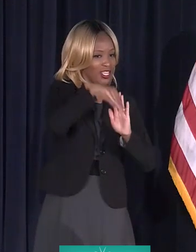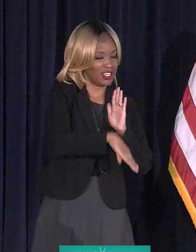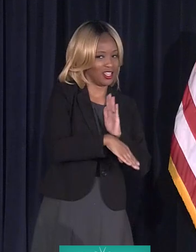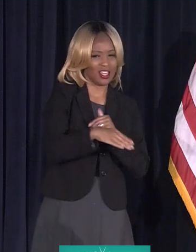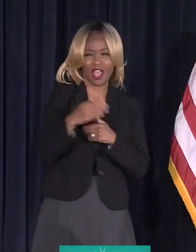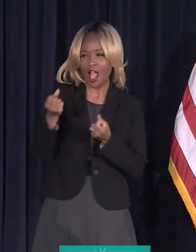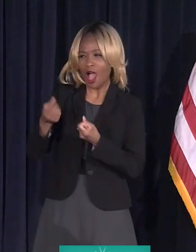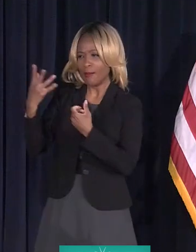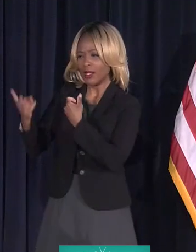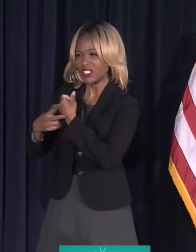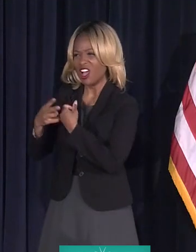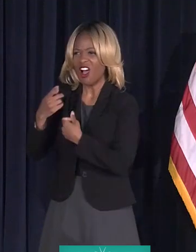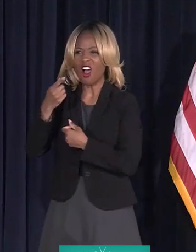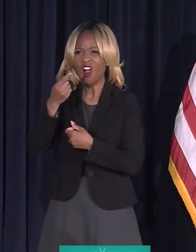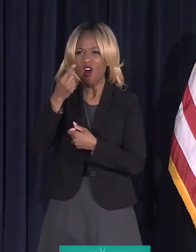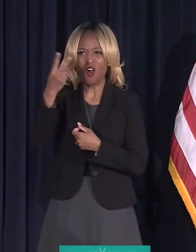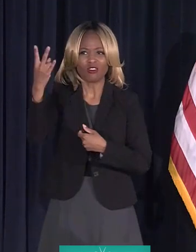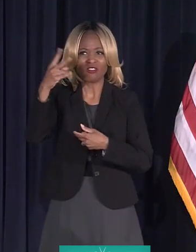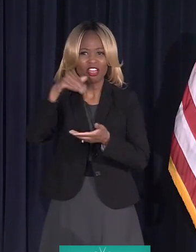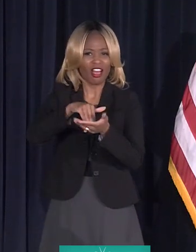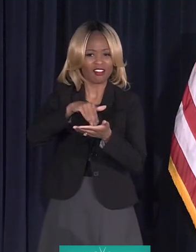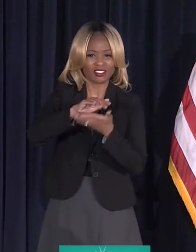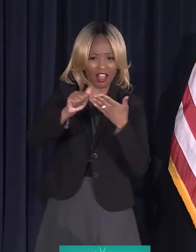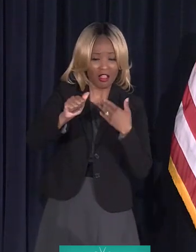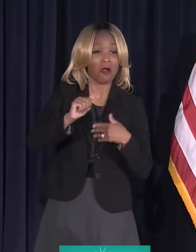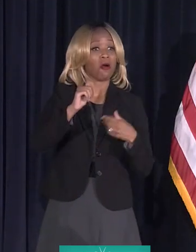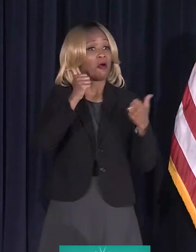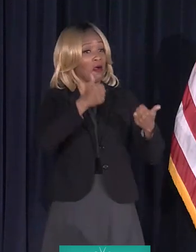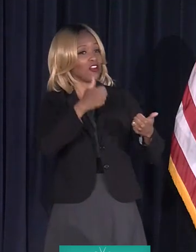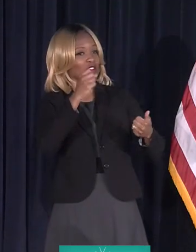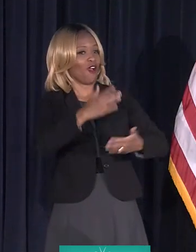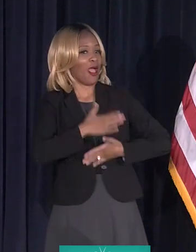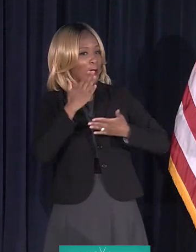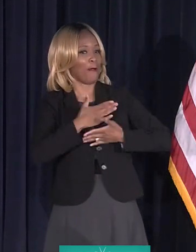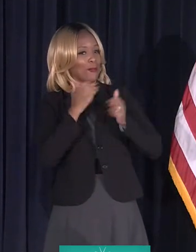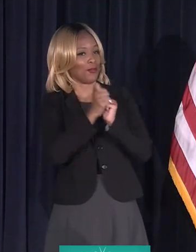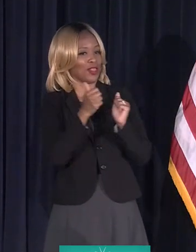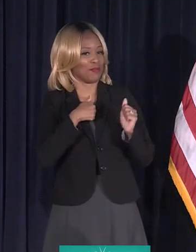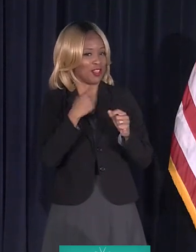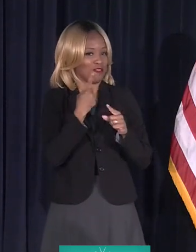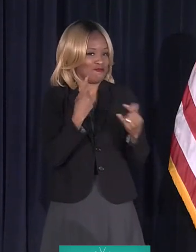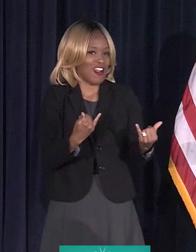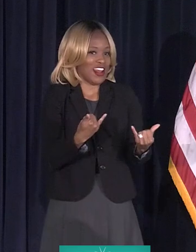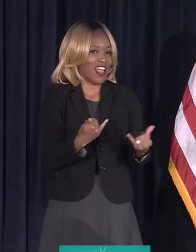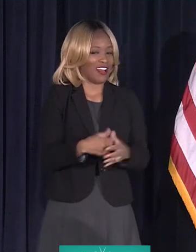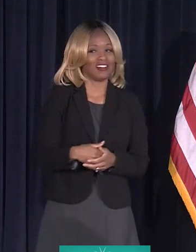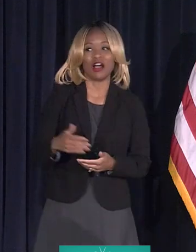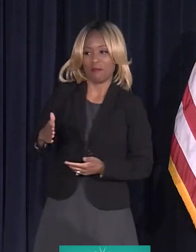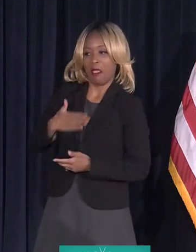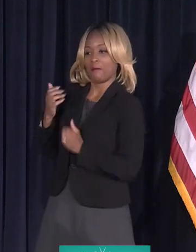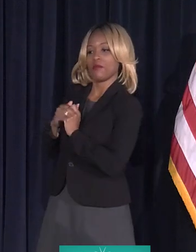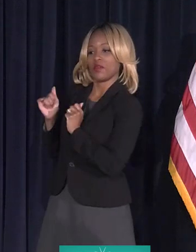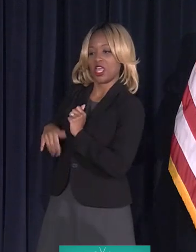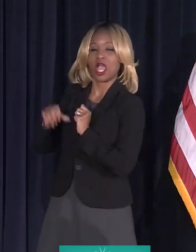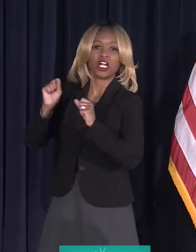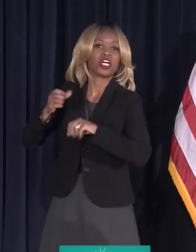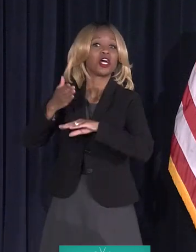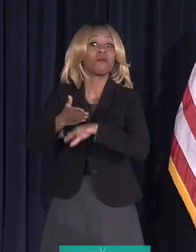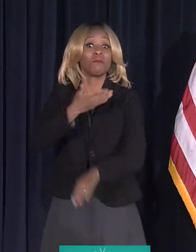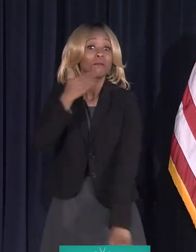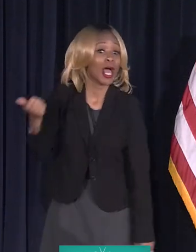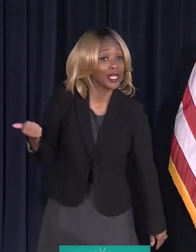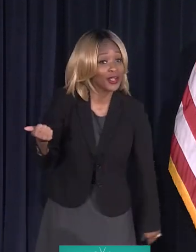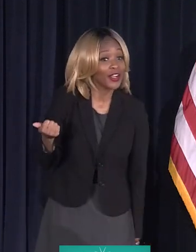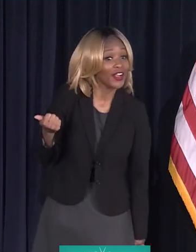It was a couple of thousand dollars. All right. So, you're happy with me for a week. I'm happy with that. It could be better, but I'm